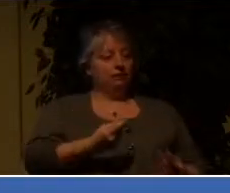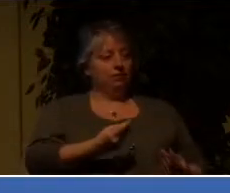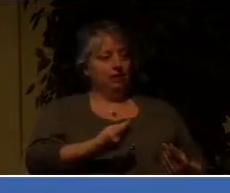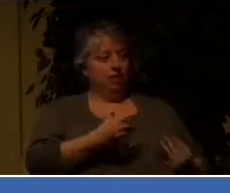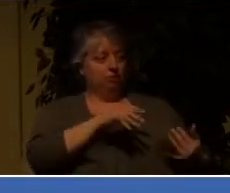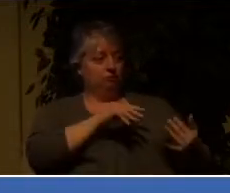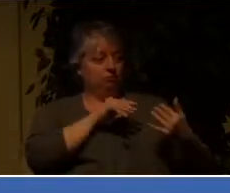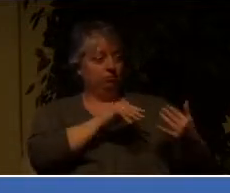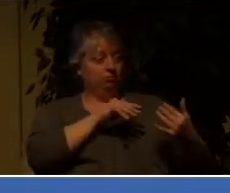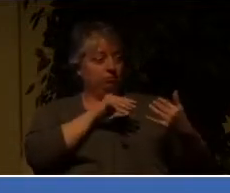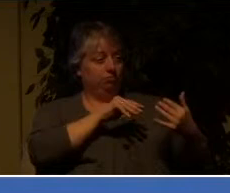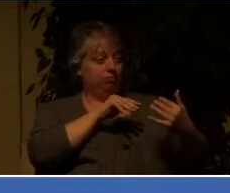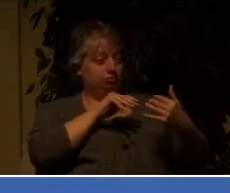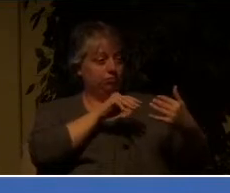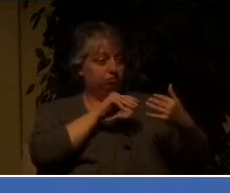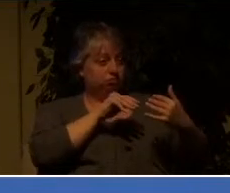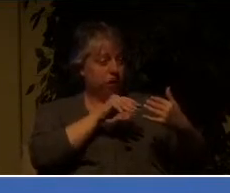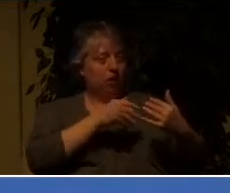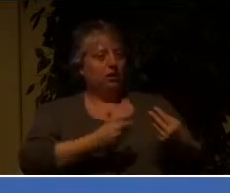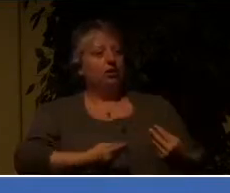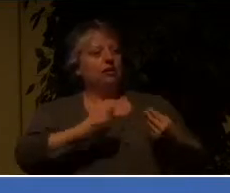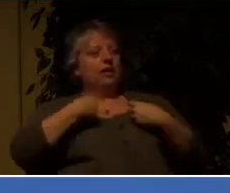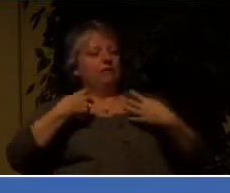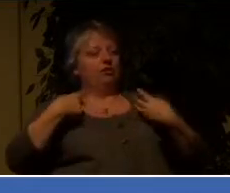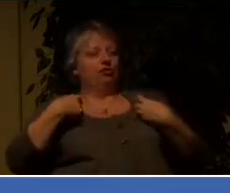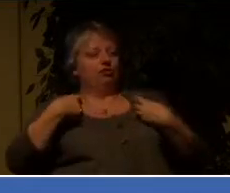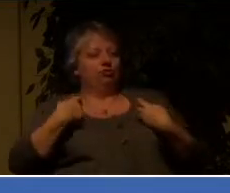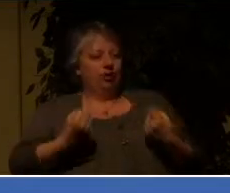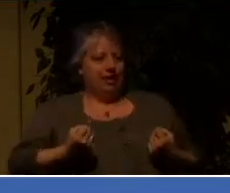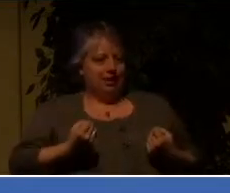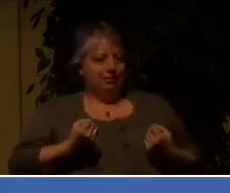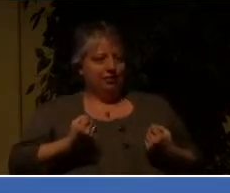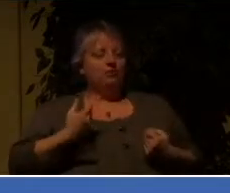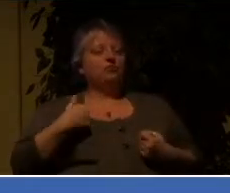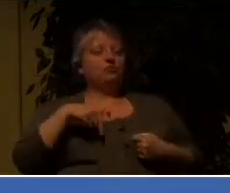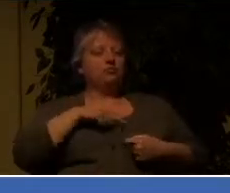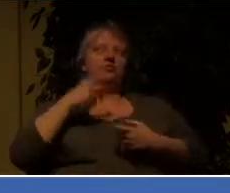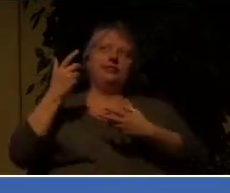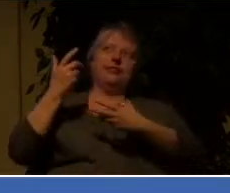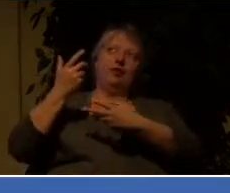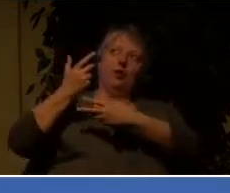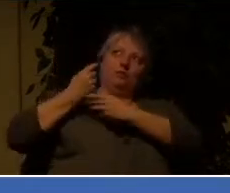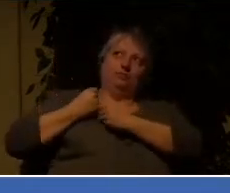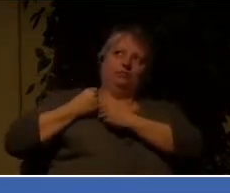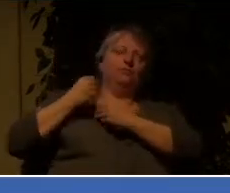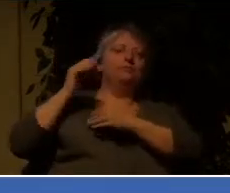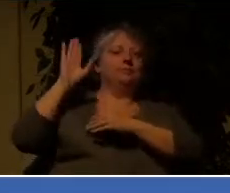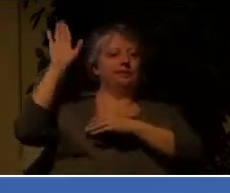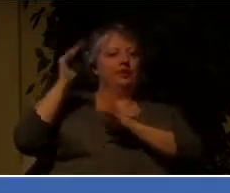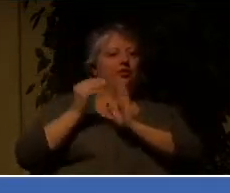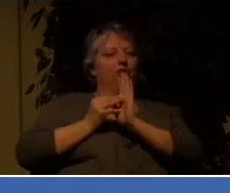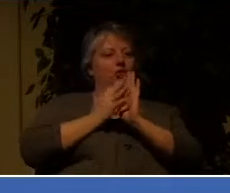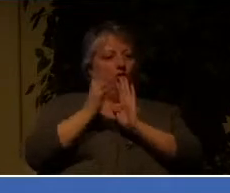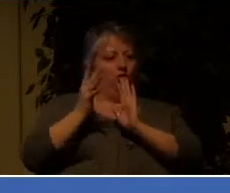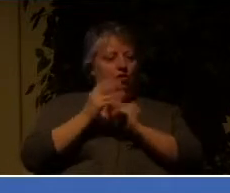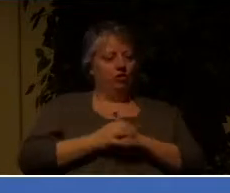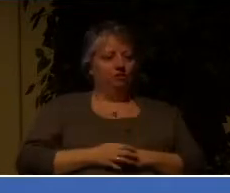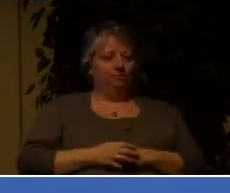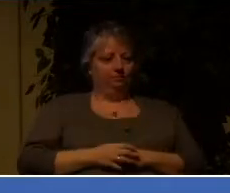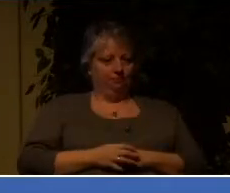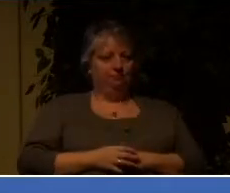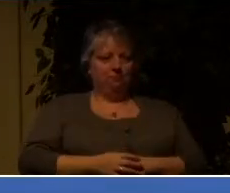The sovereignty of God is our first antidote to fear. You still with me?